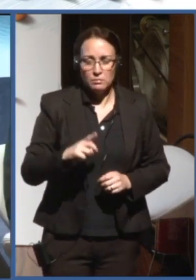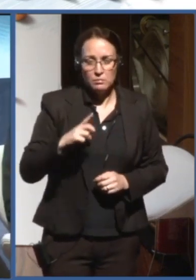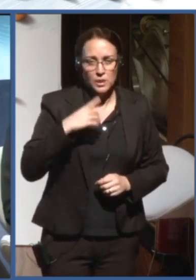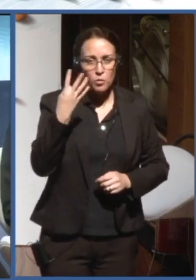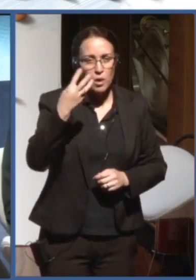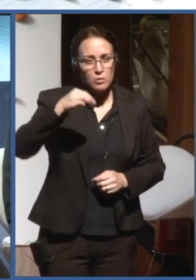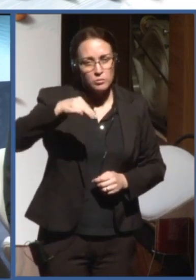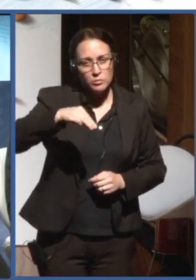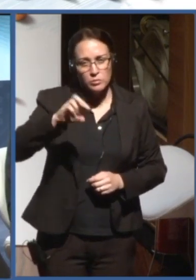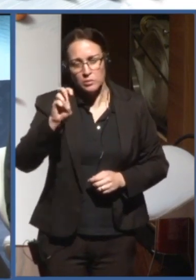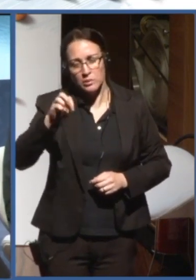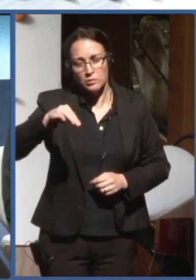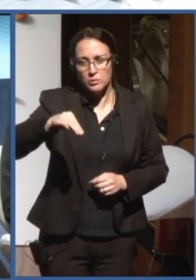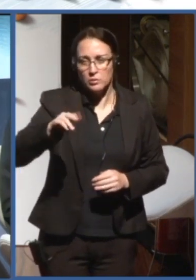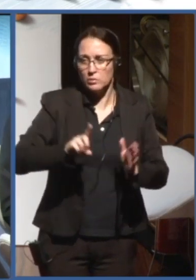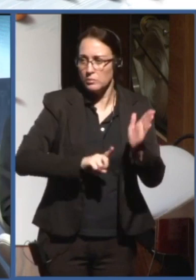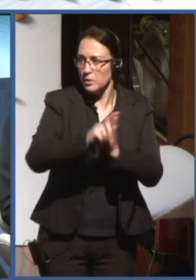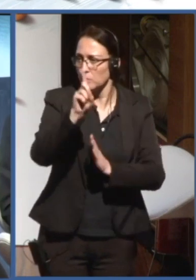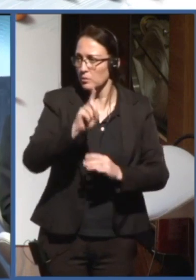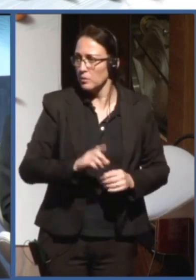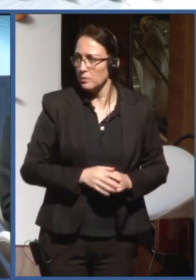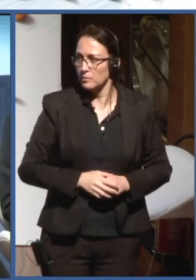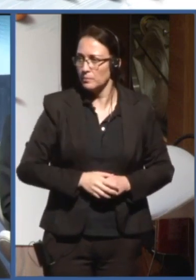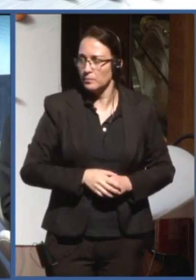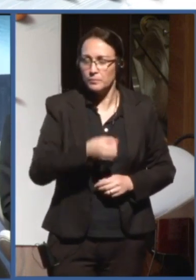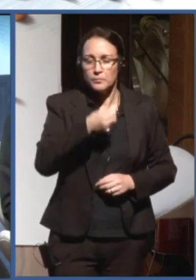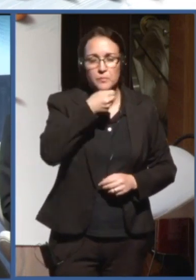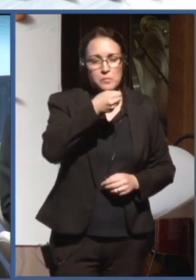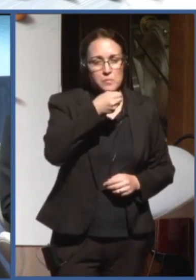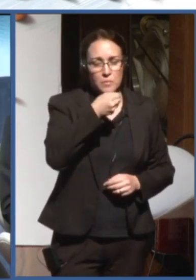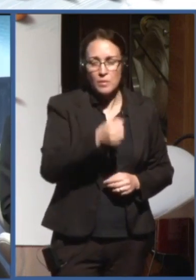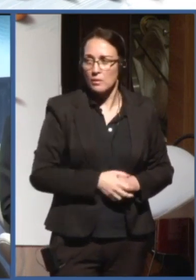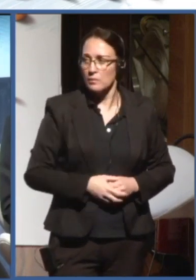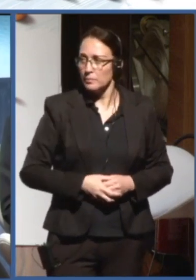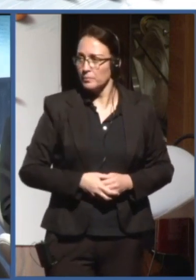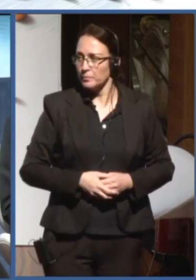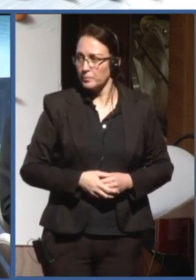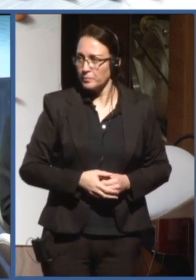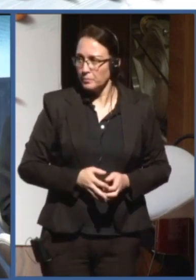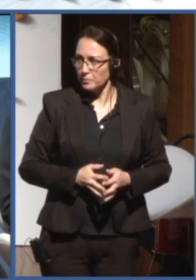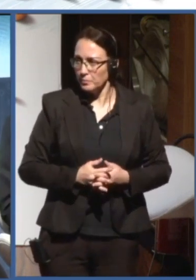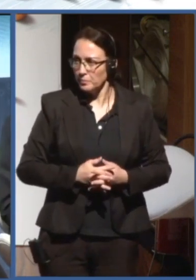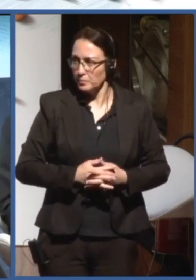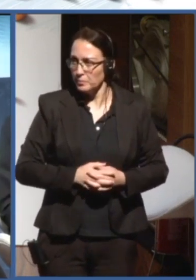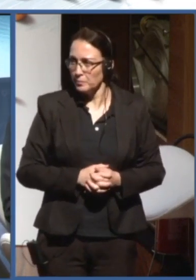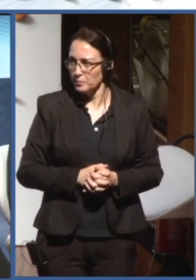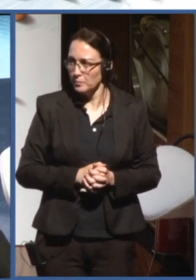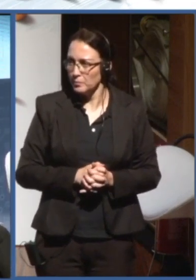say...let's give them a microphone, and then we stop. Yeah. in the right level. Thank you so much. Please.